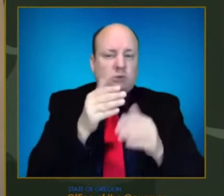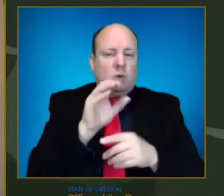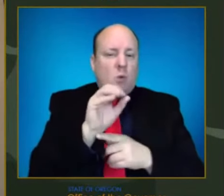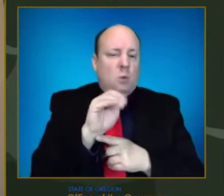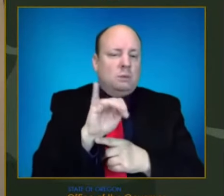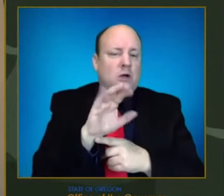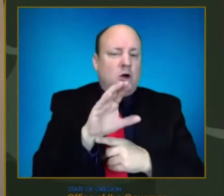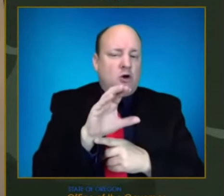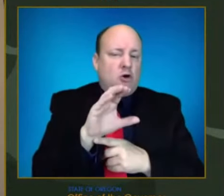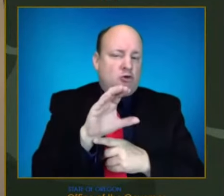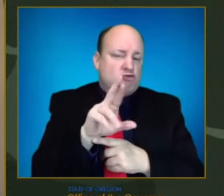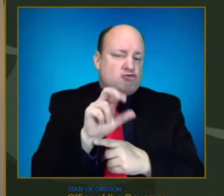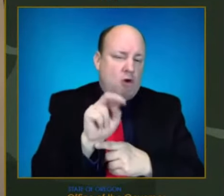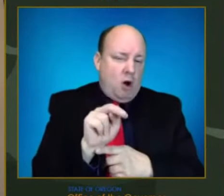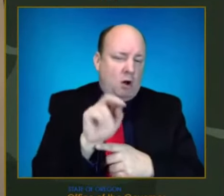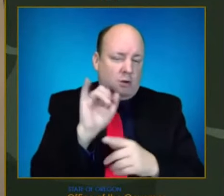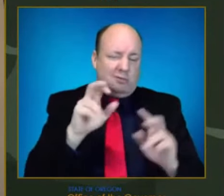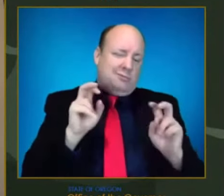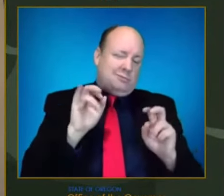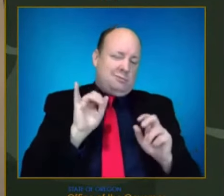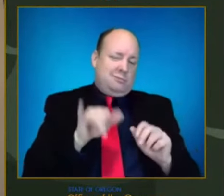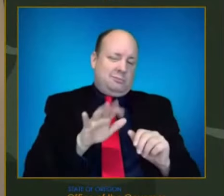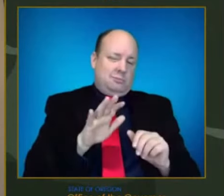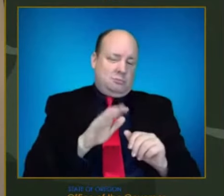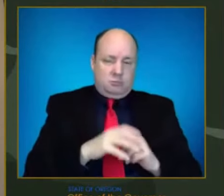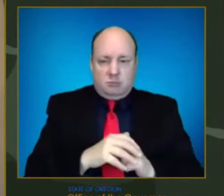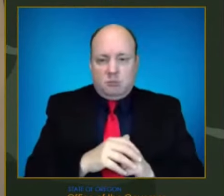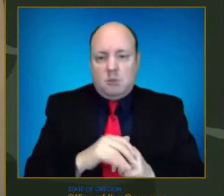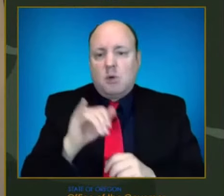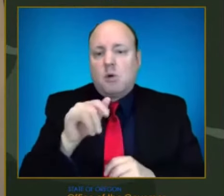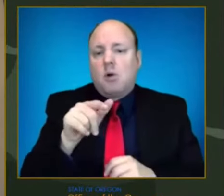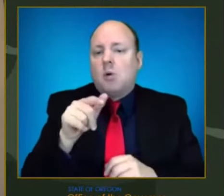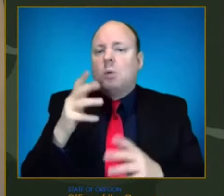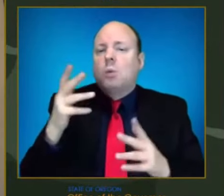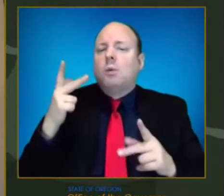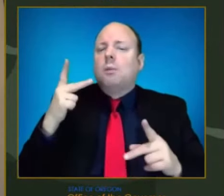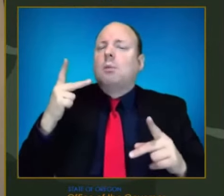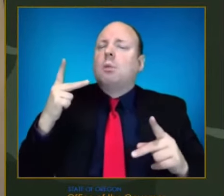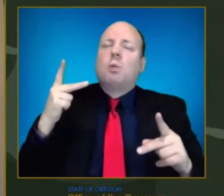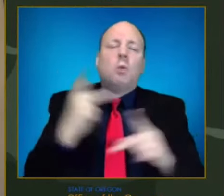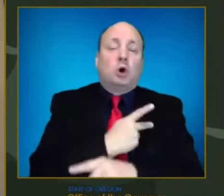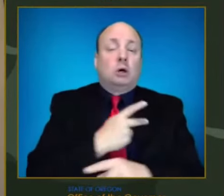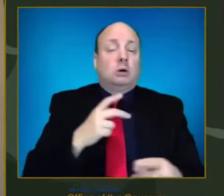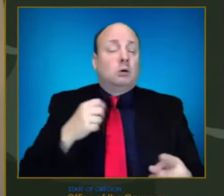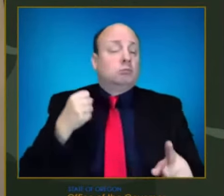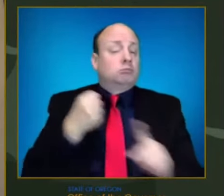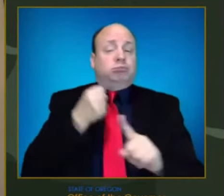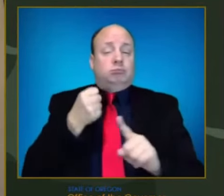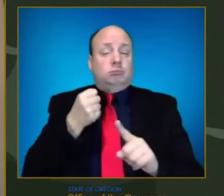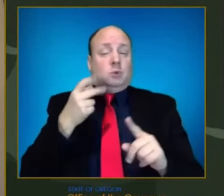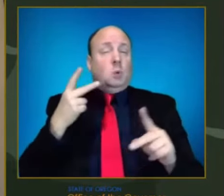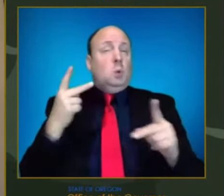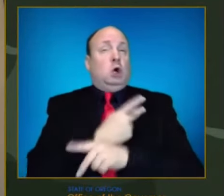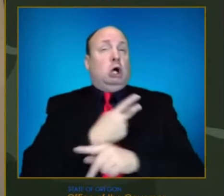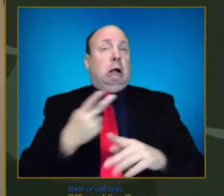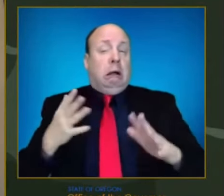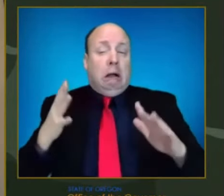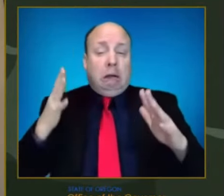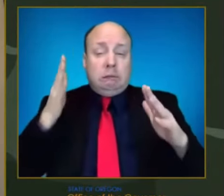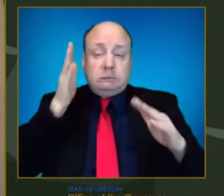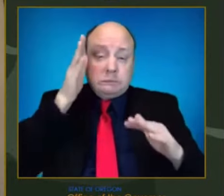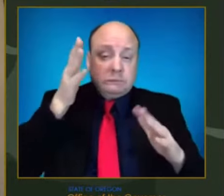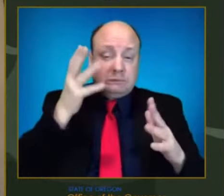has even greater impacts than are forecasted and starts to have the impacts on health care systems in countries and